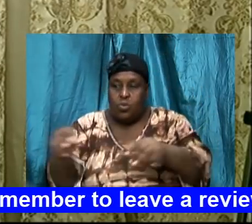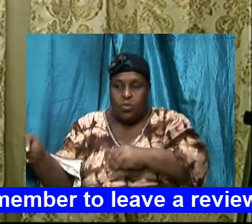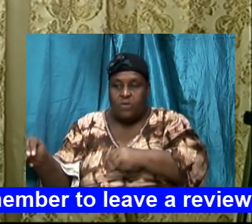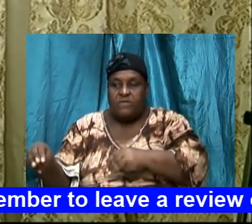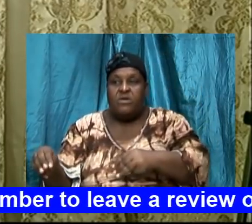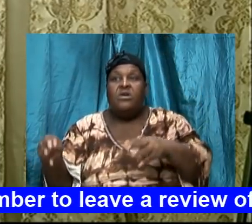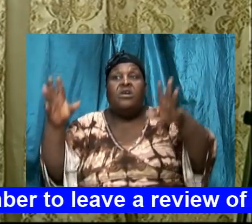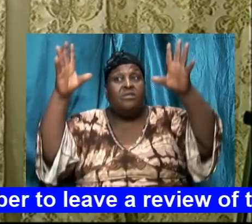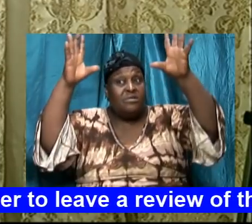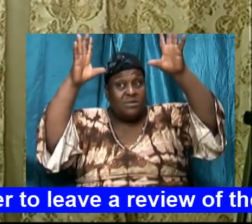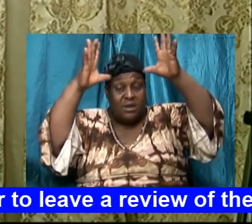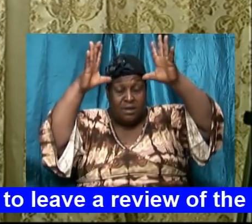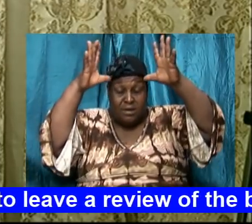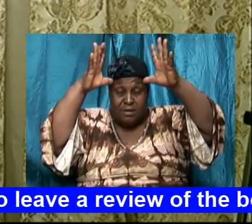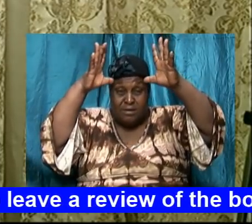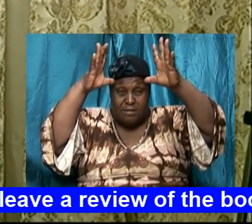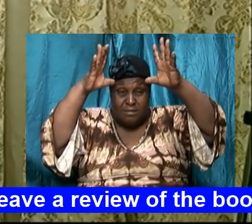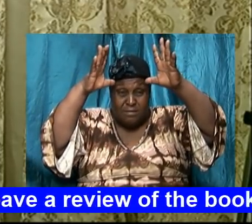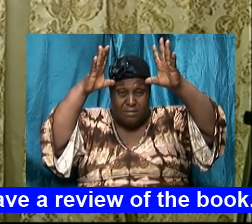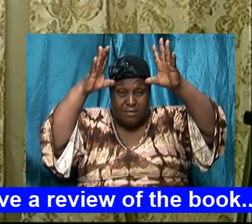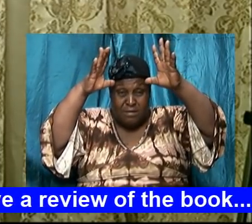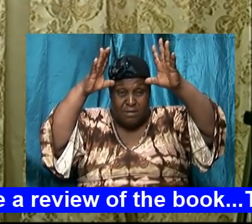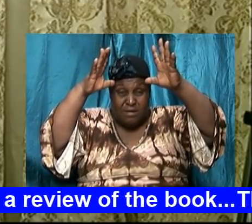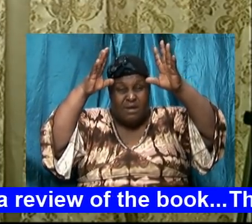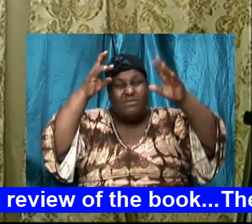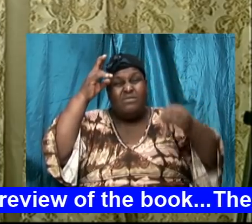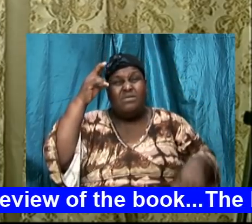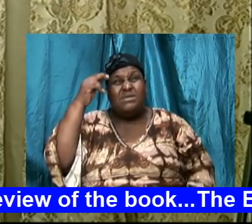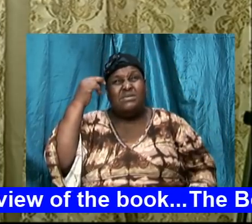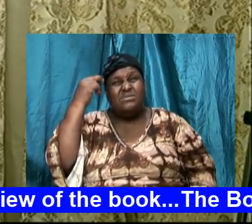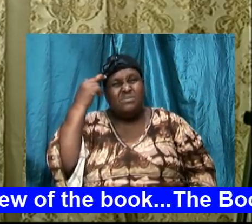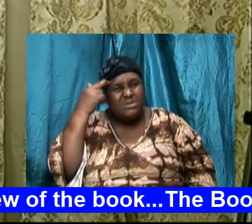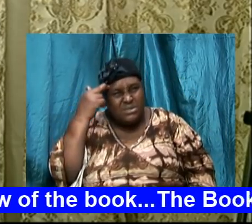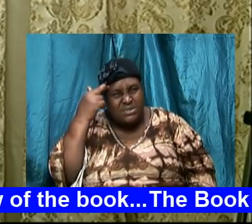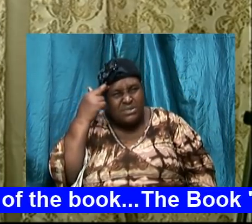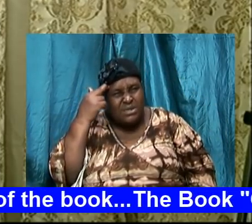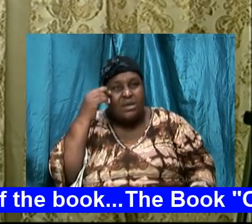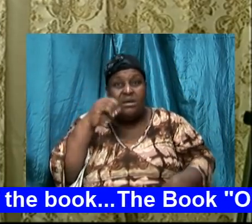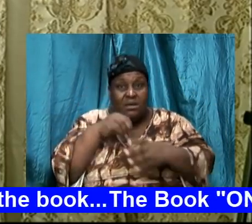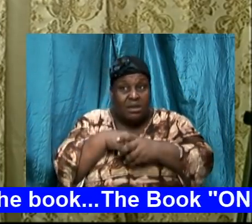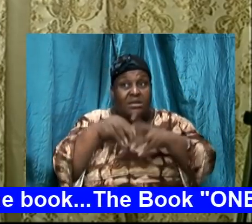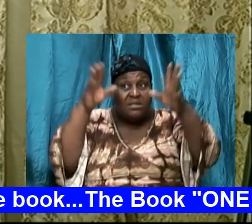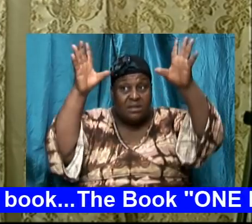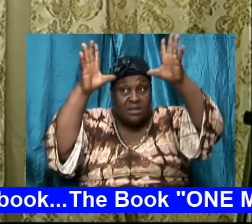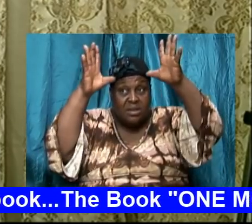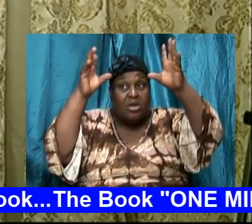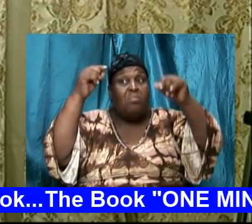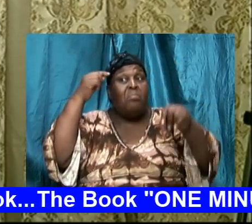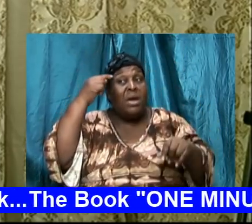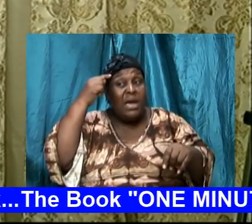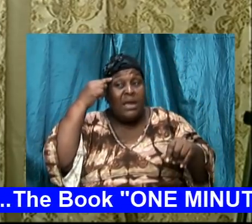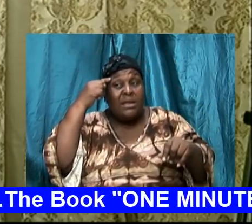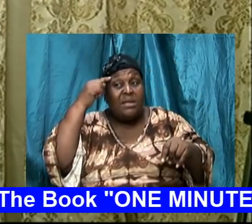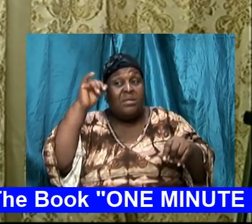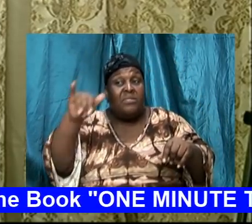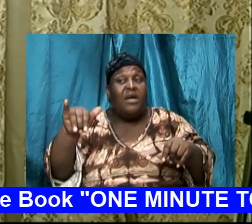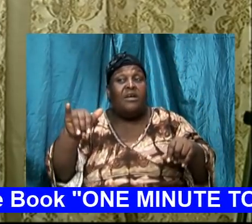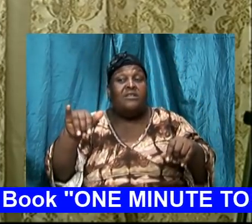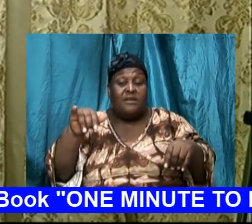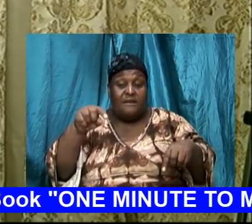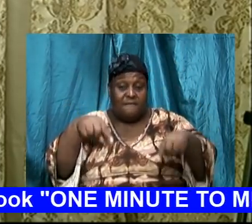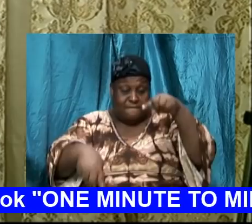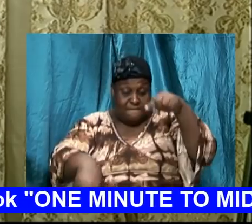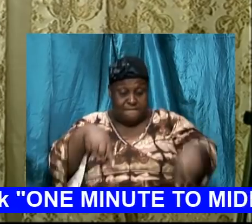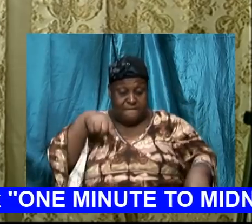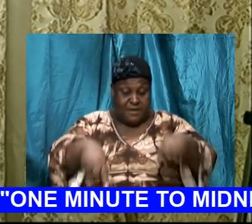The deer had it registered in his mind that his feet were